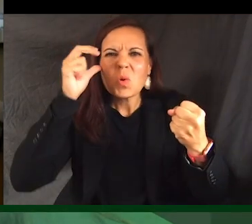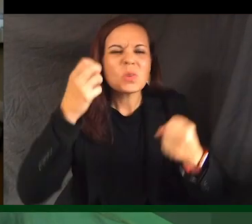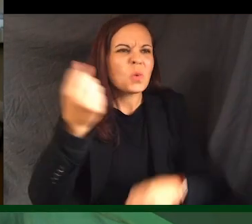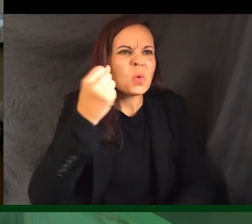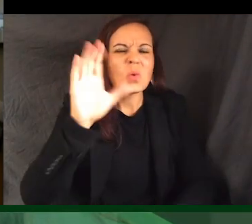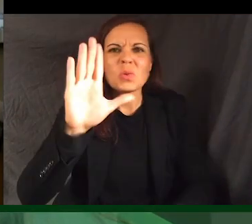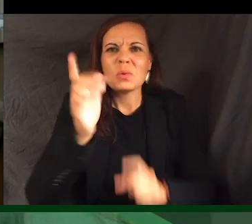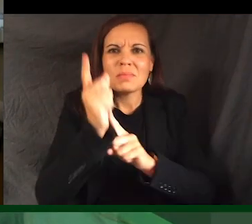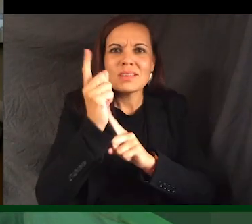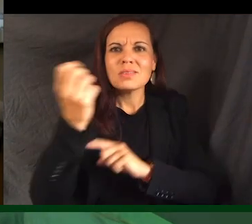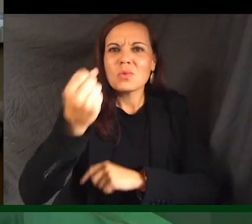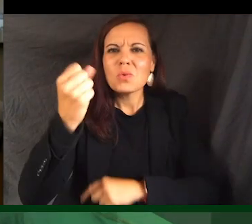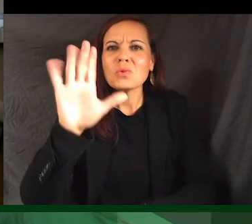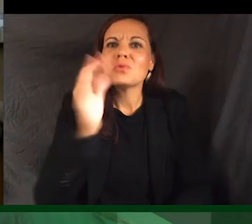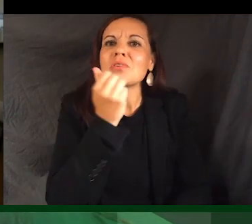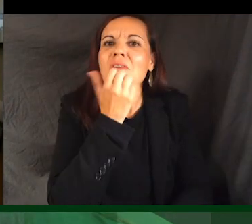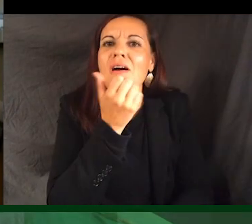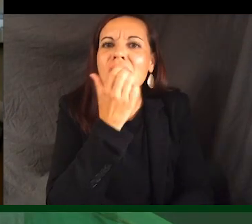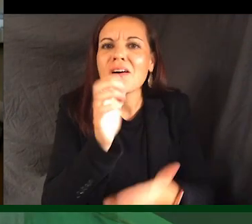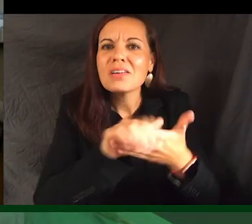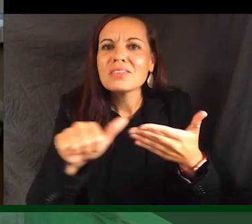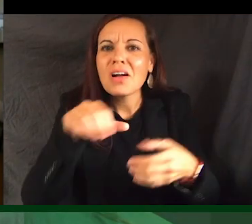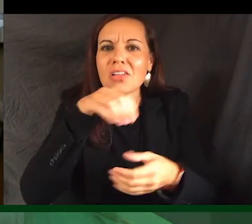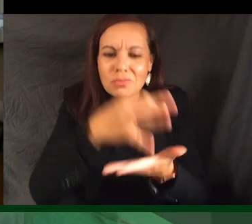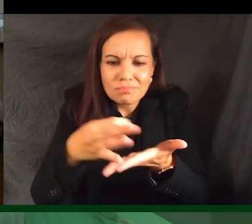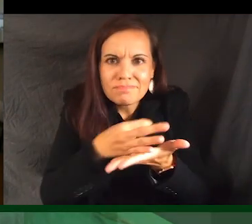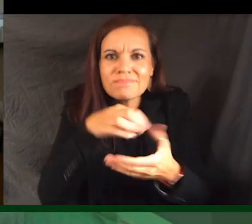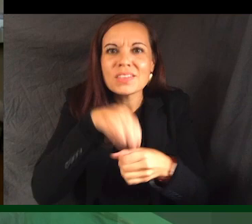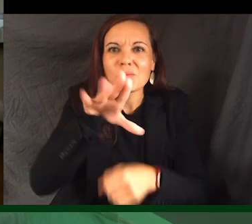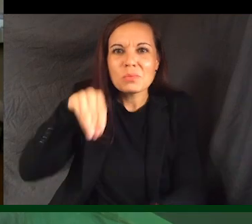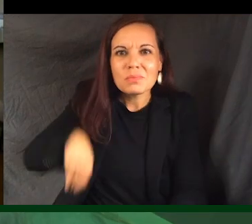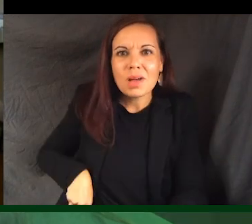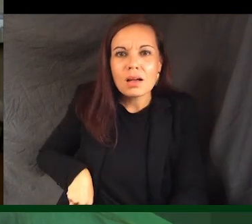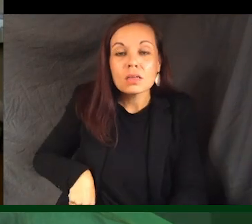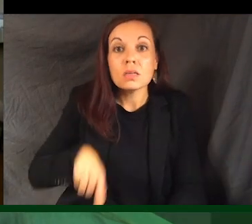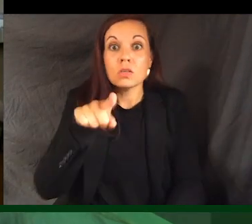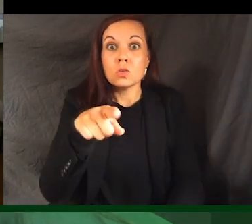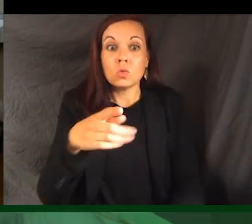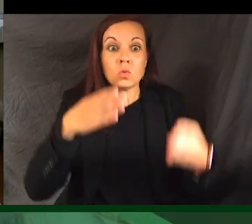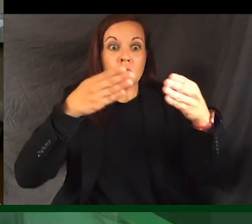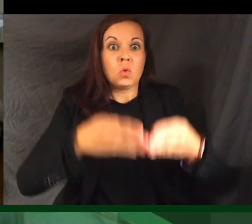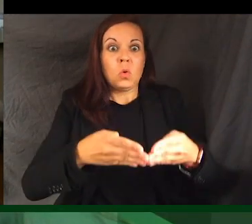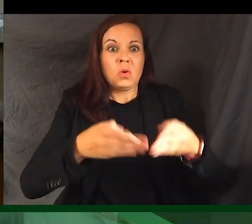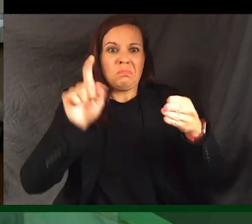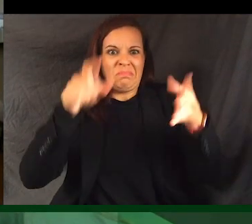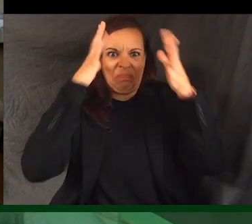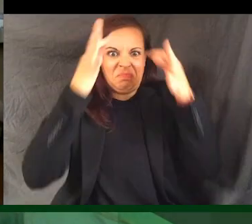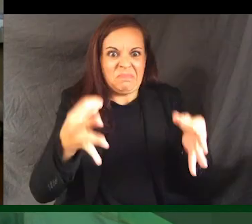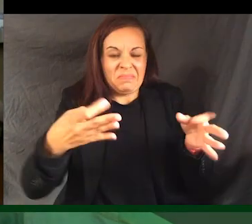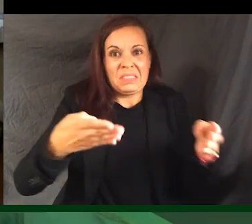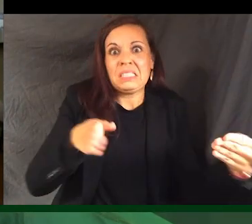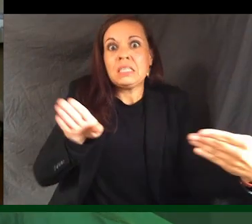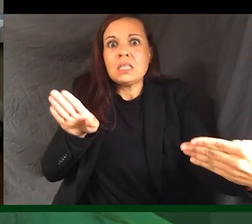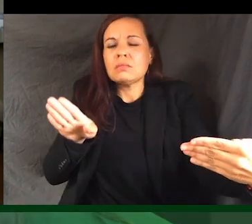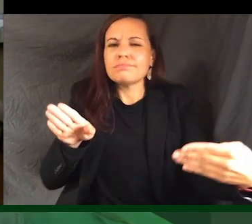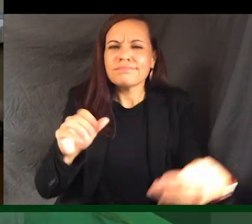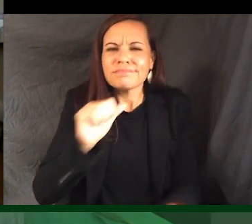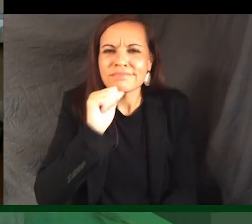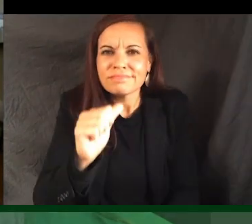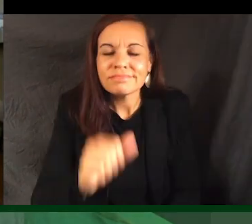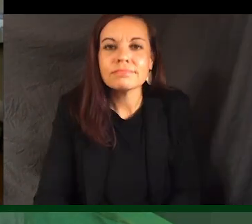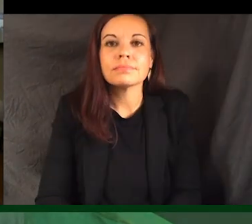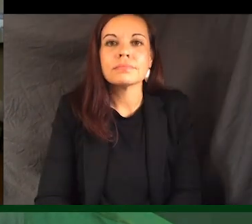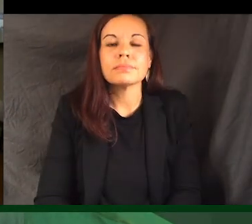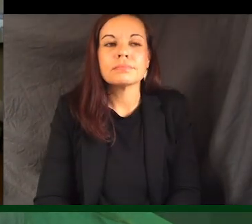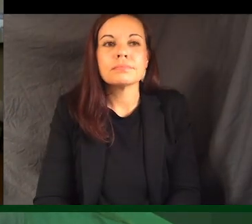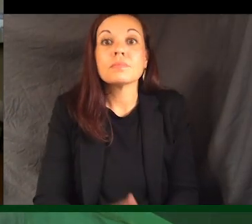Kong dollar coins in your pocket. You are not a corner or a critical turning page. Wait, I'll think